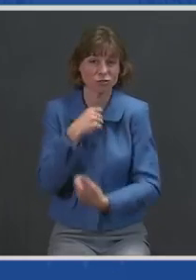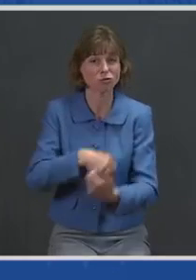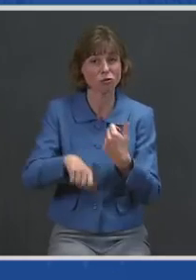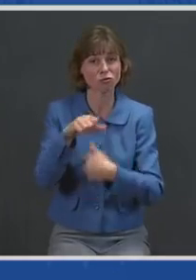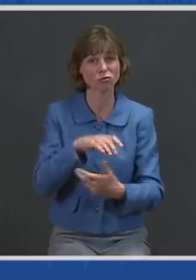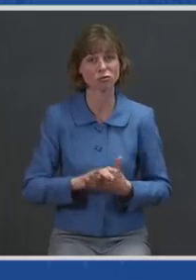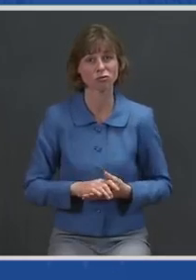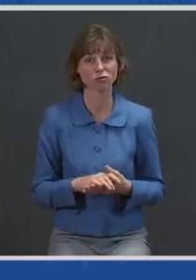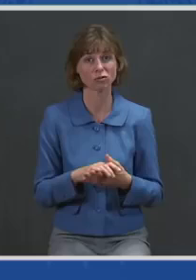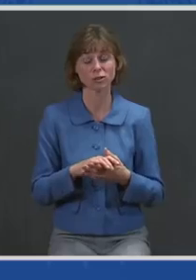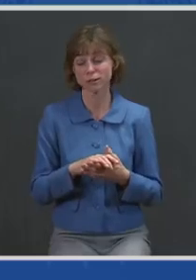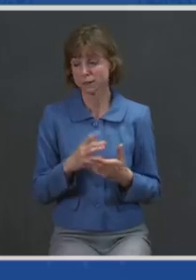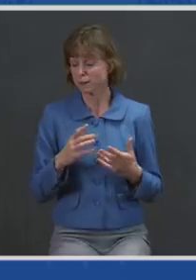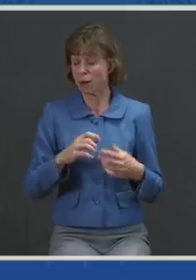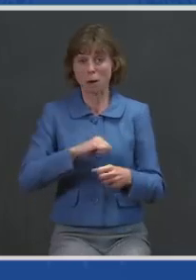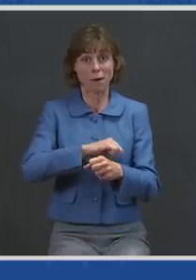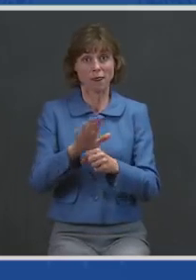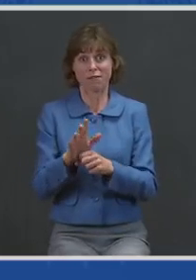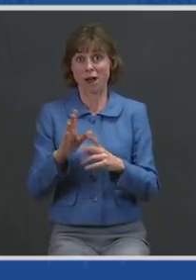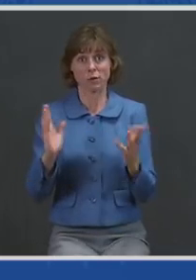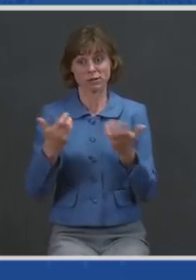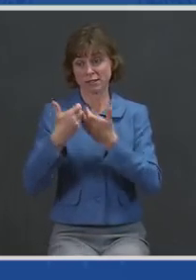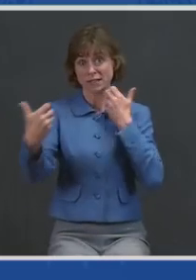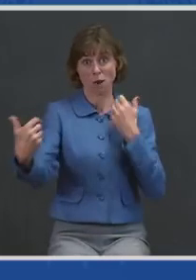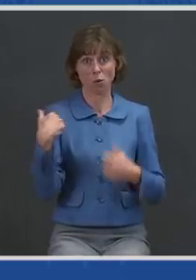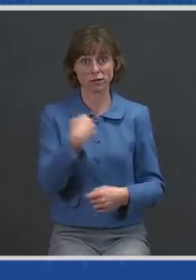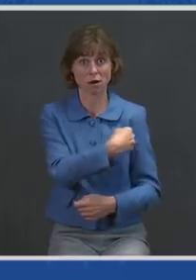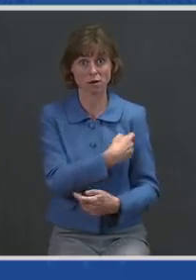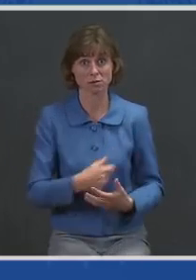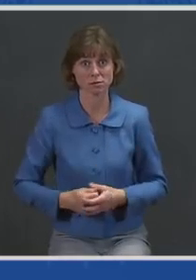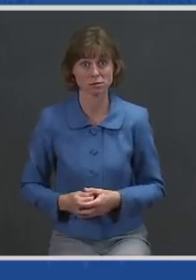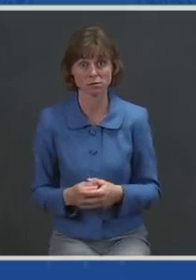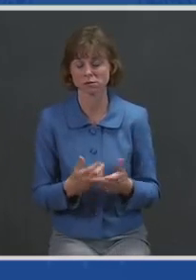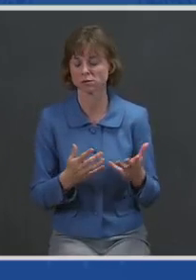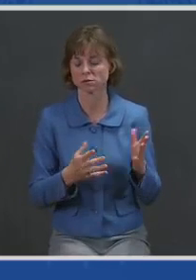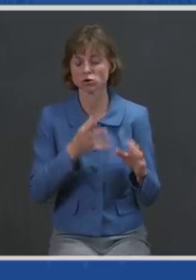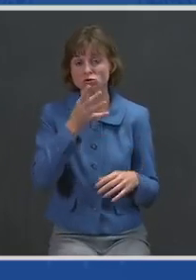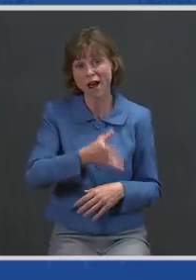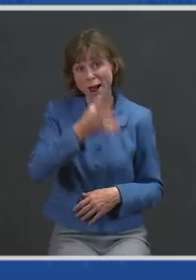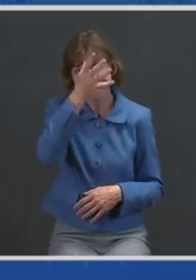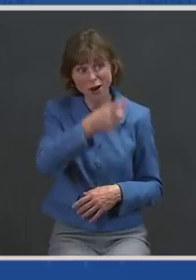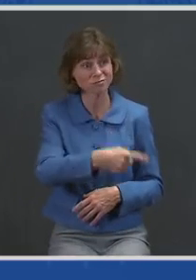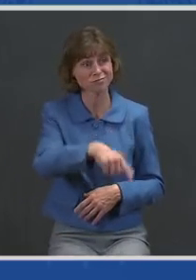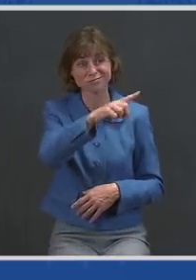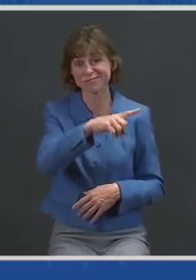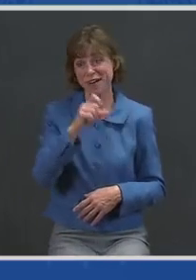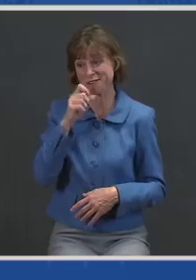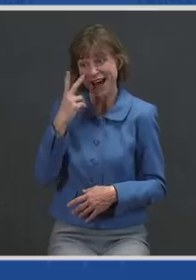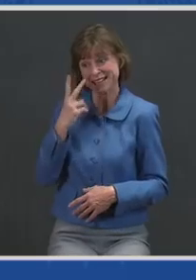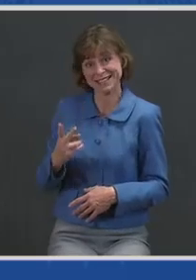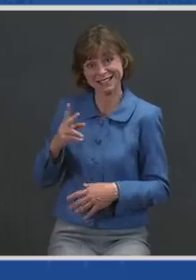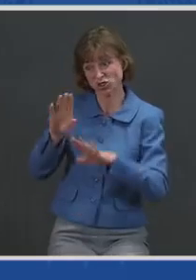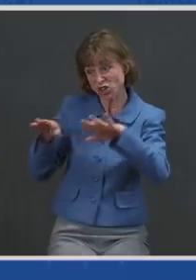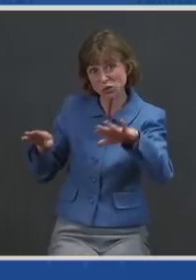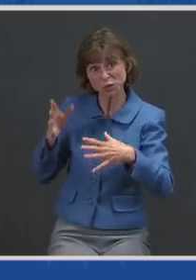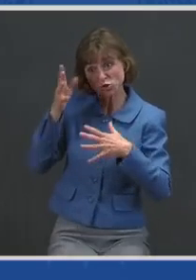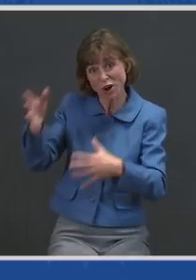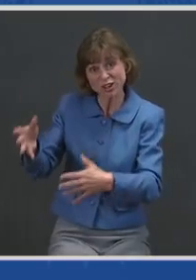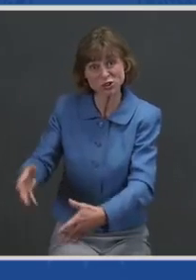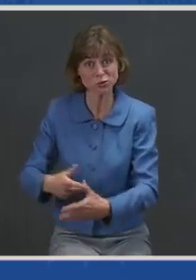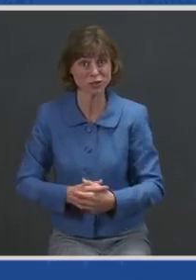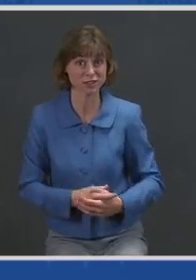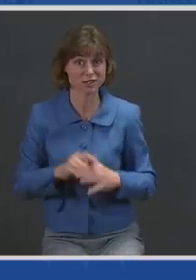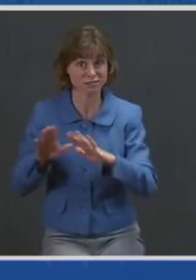But this virus has kept us apart. Grandparents haven't seen their children or grandchildren. Parents